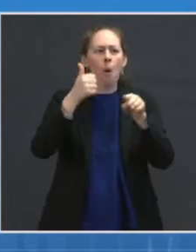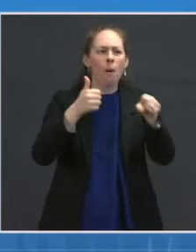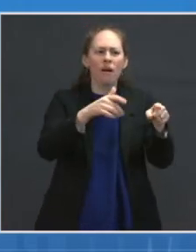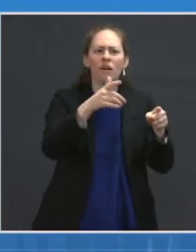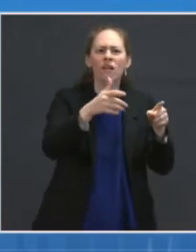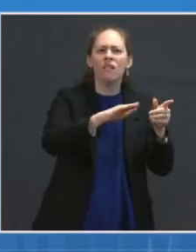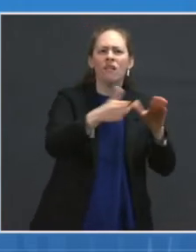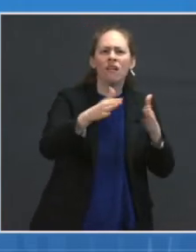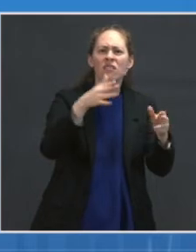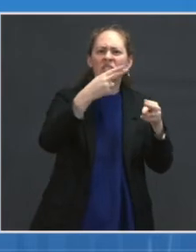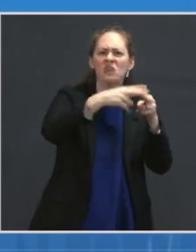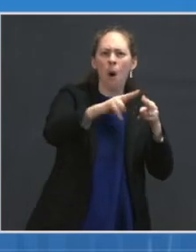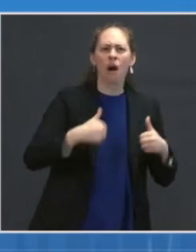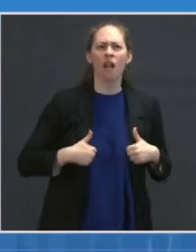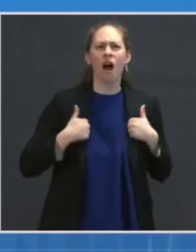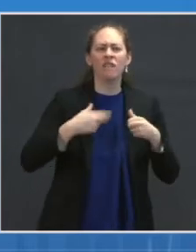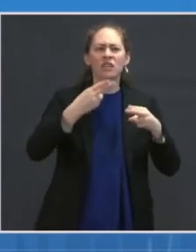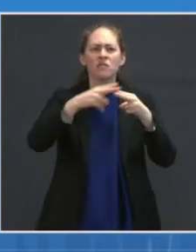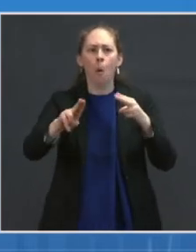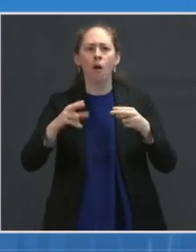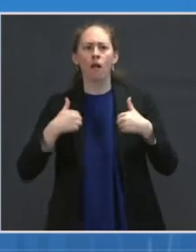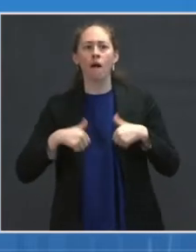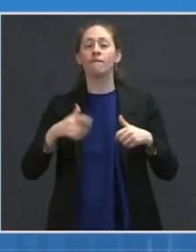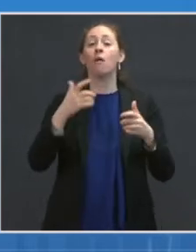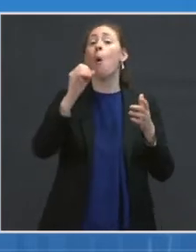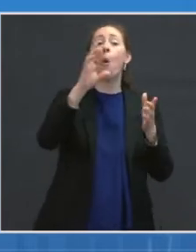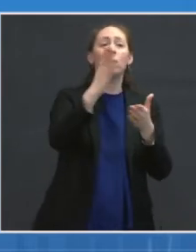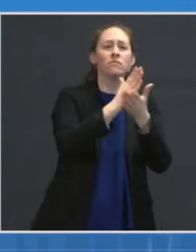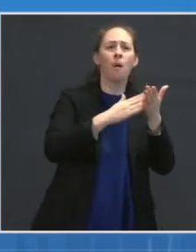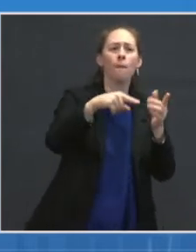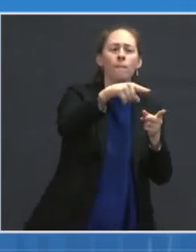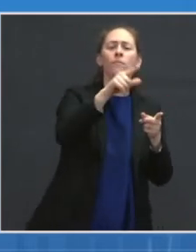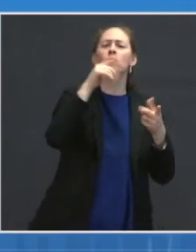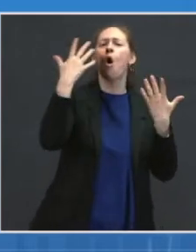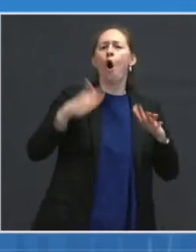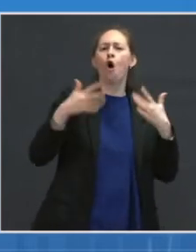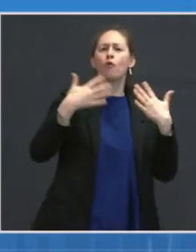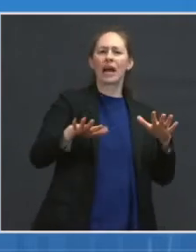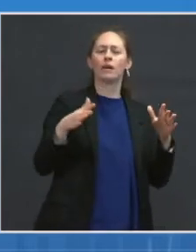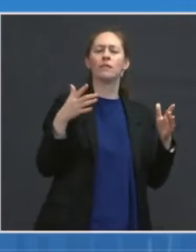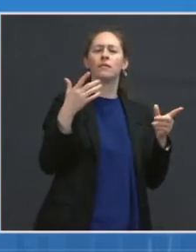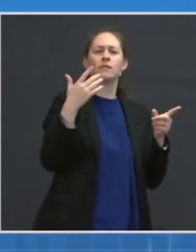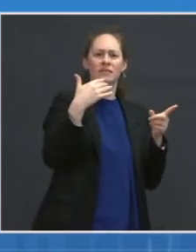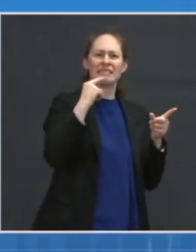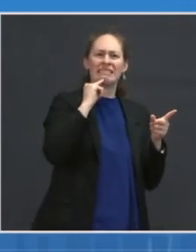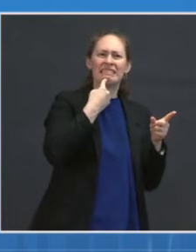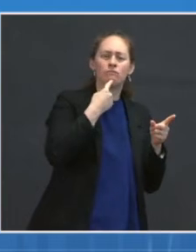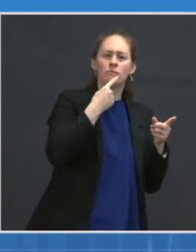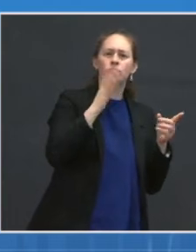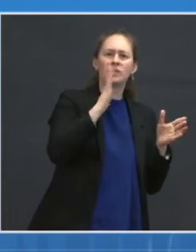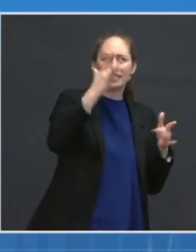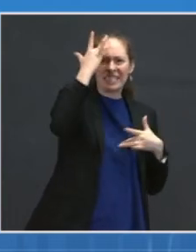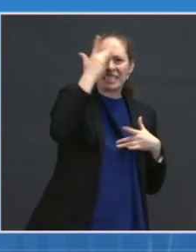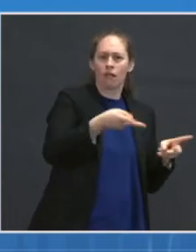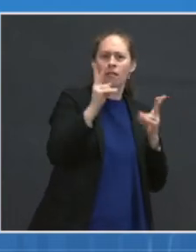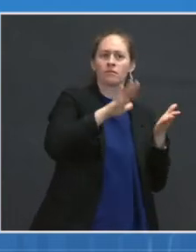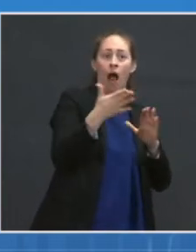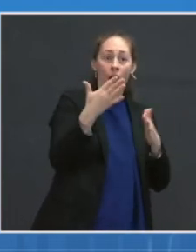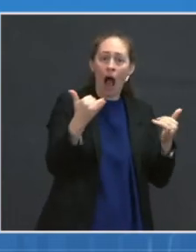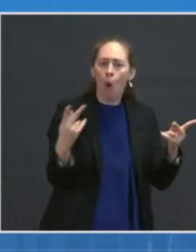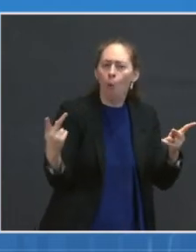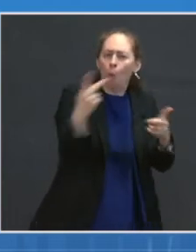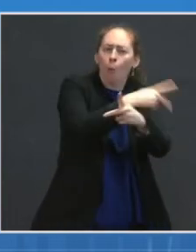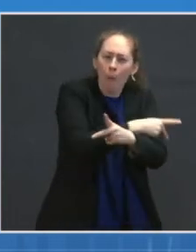pronounced in certain racial and ethnic minority groups. The largest declines in life expectancy occurred in non-Hispanic Black